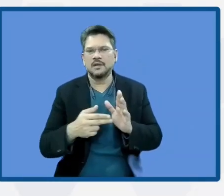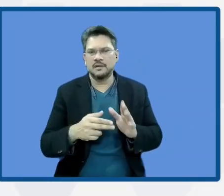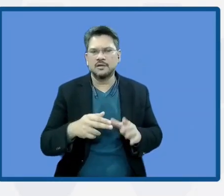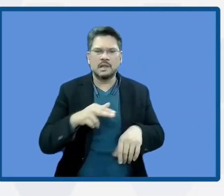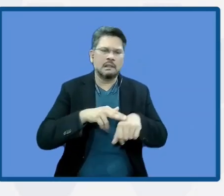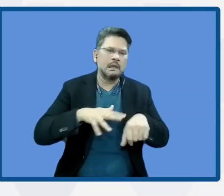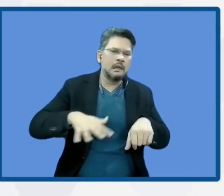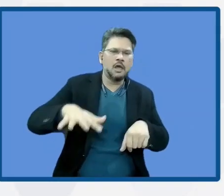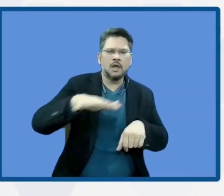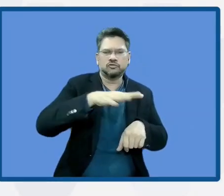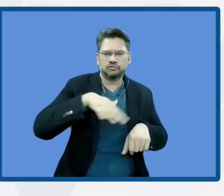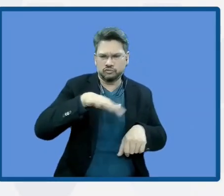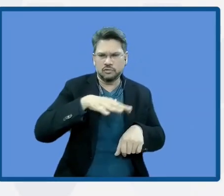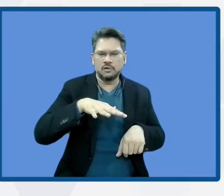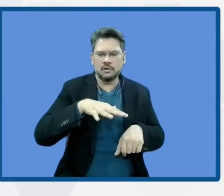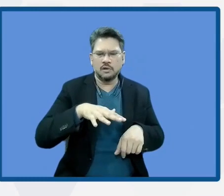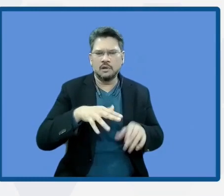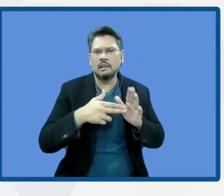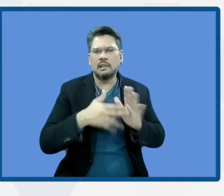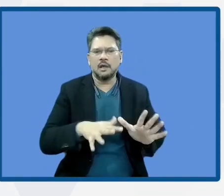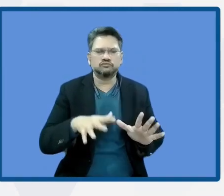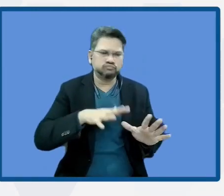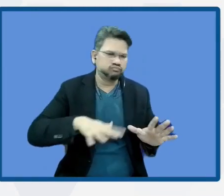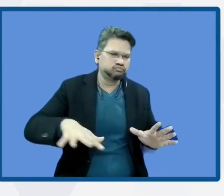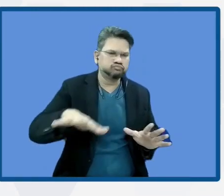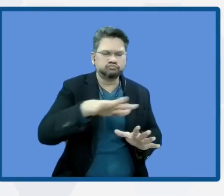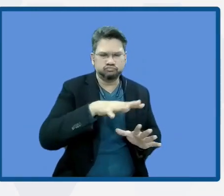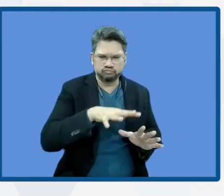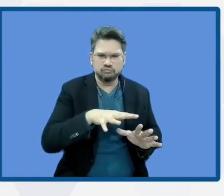increase of resiliency within the region? Well,